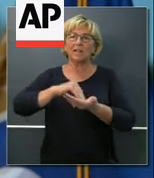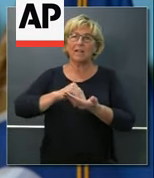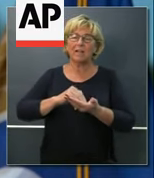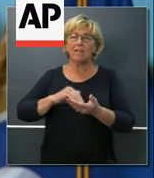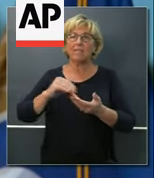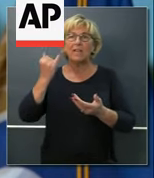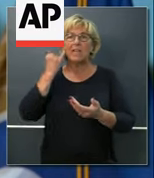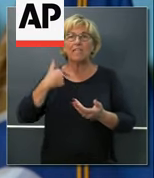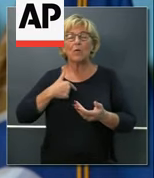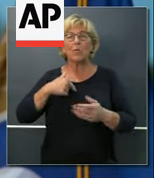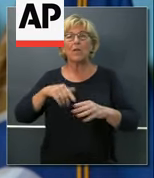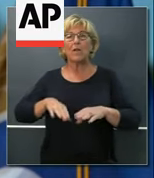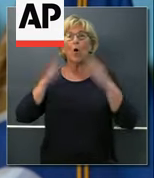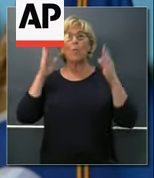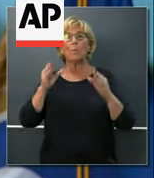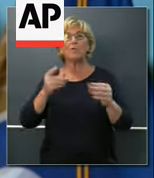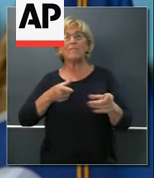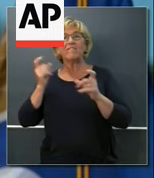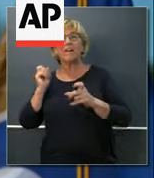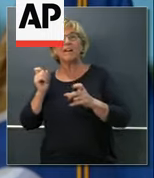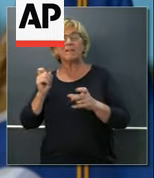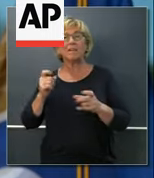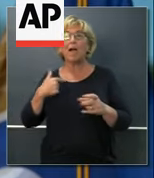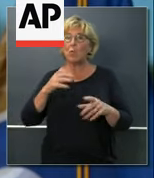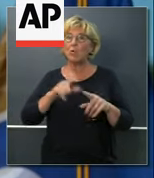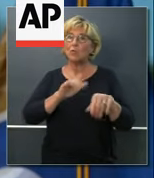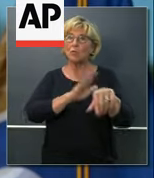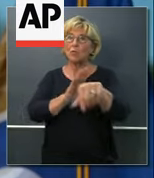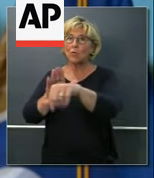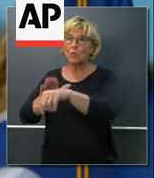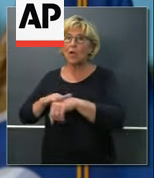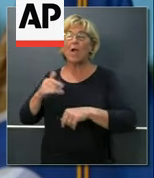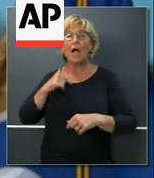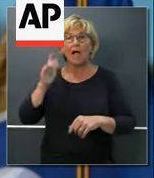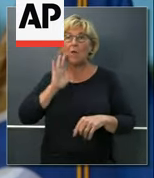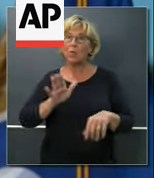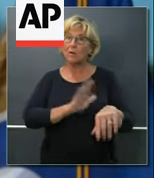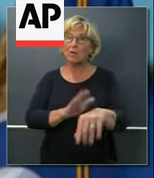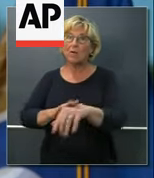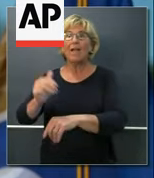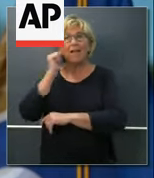reopening with modification at risk. So, again, I caution everybody, as I will be doing, I assure you, on a daily basis.